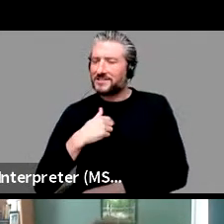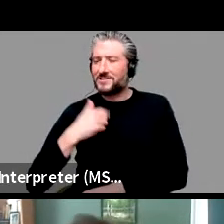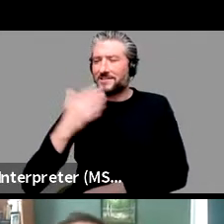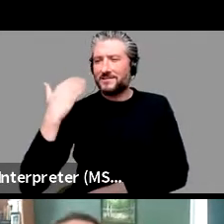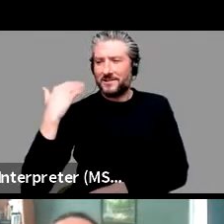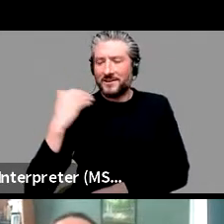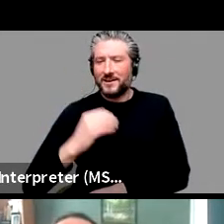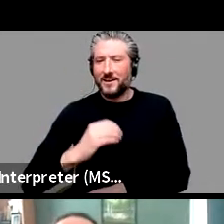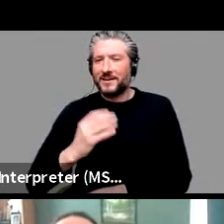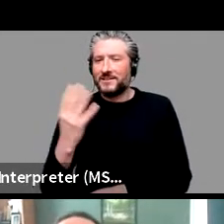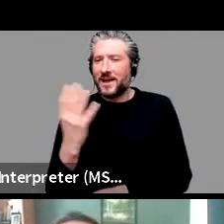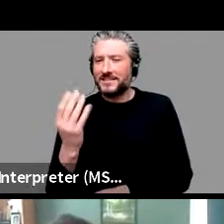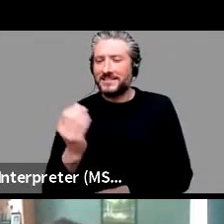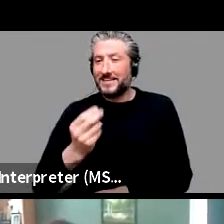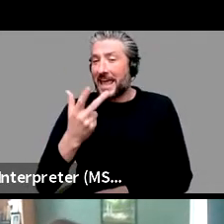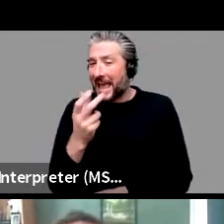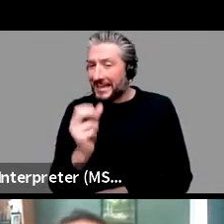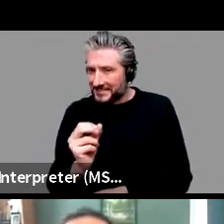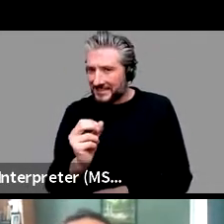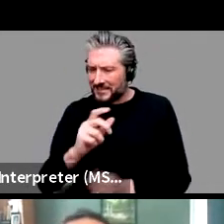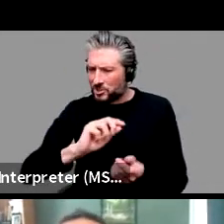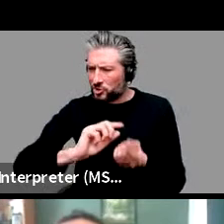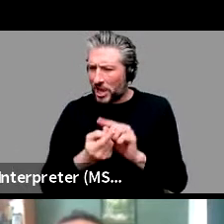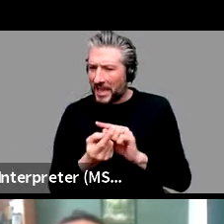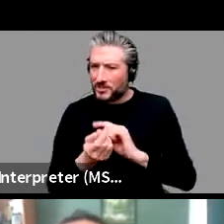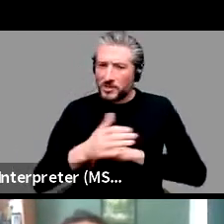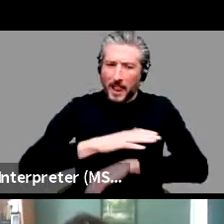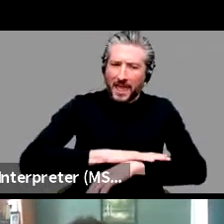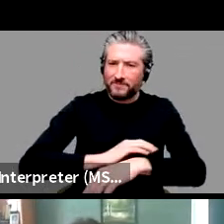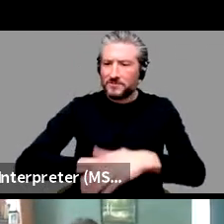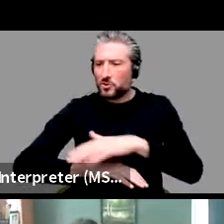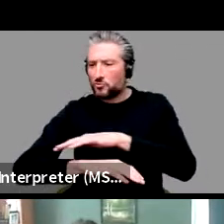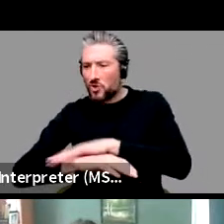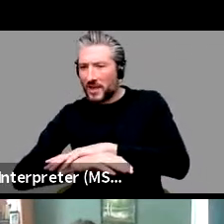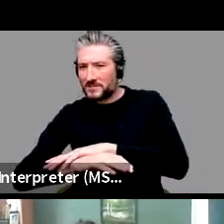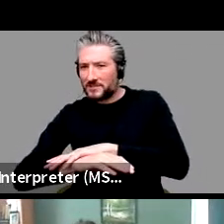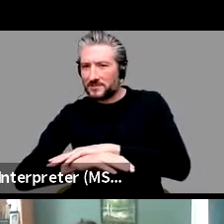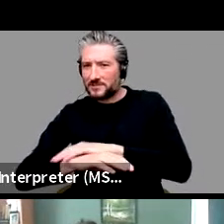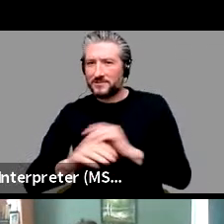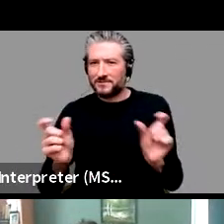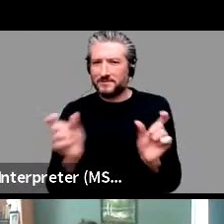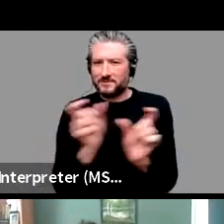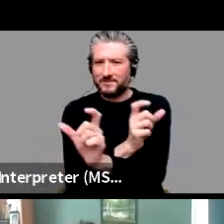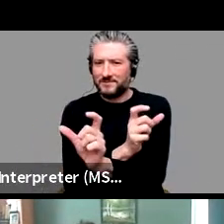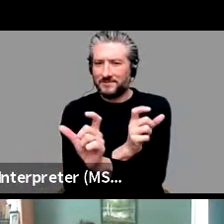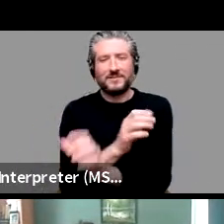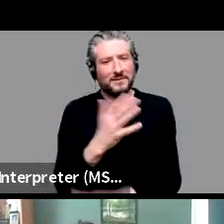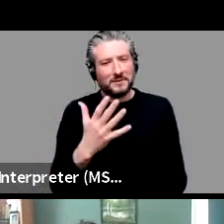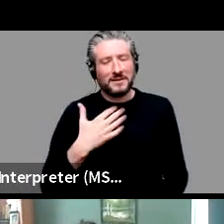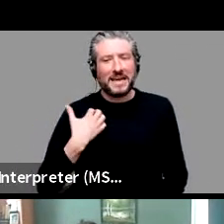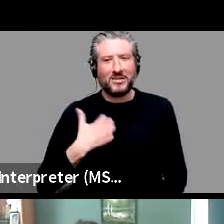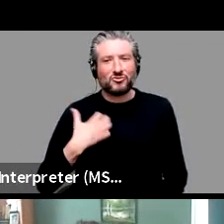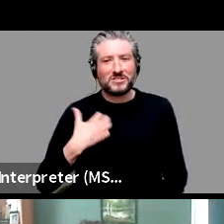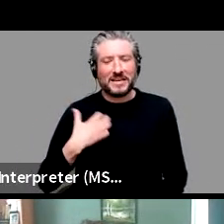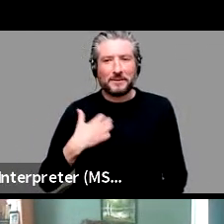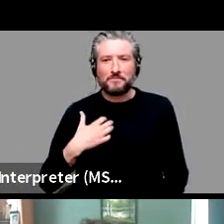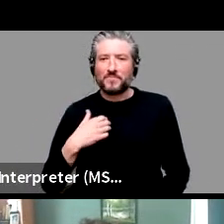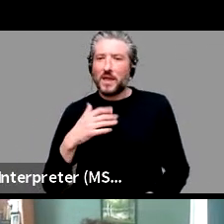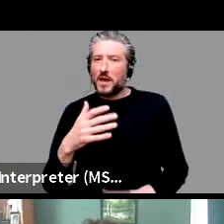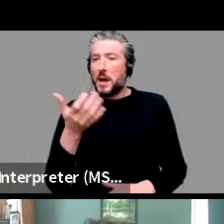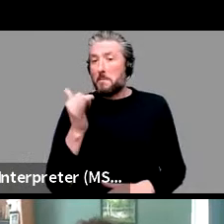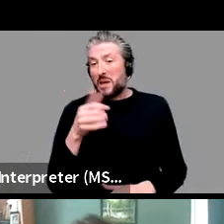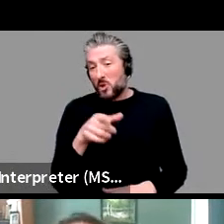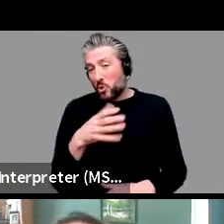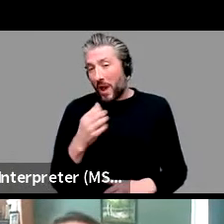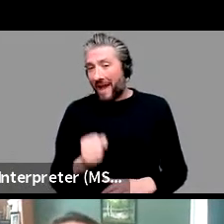There's a crossover there. And I was wondering, I was just wondering, yeah, how, whether, you know, how that would fit into your model, whether there might be a cluster of things.